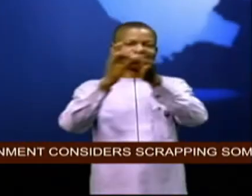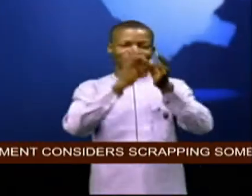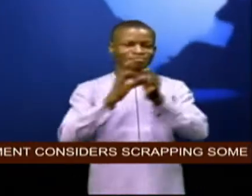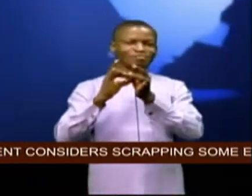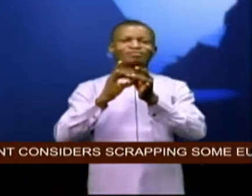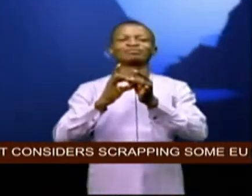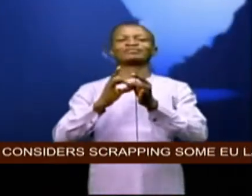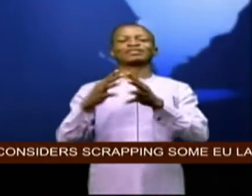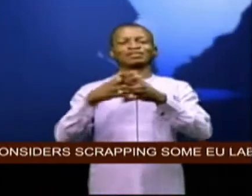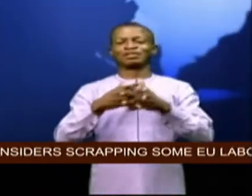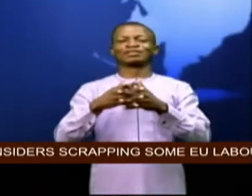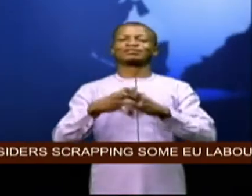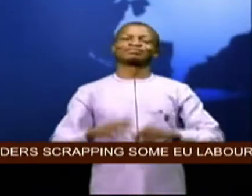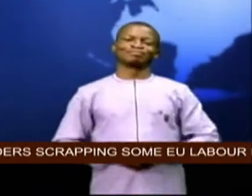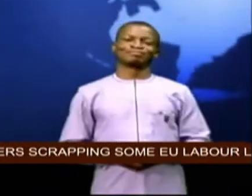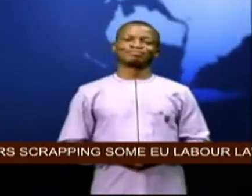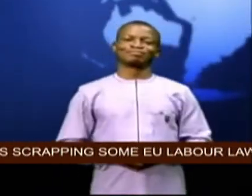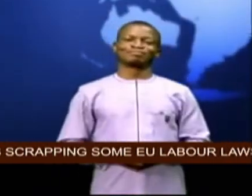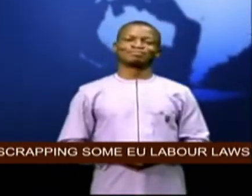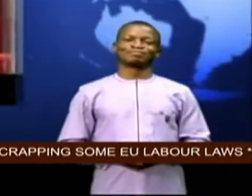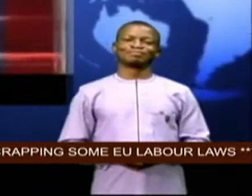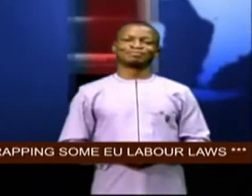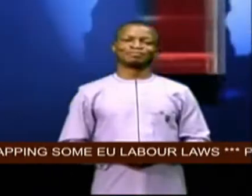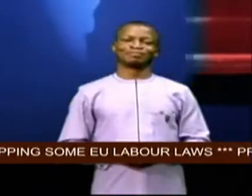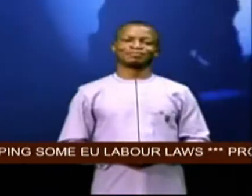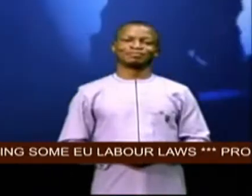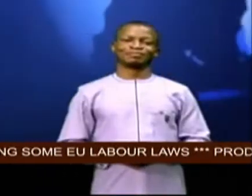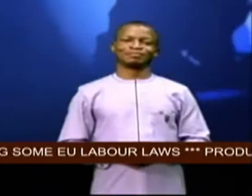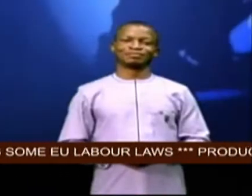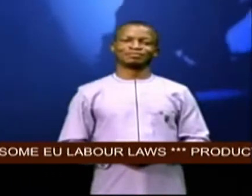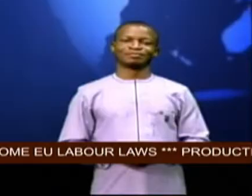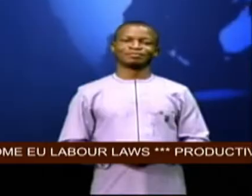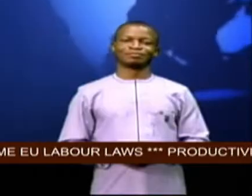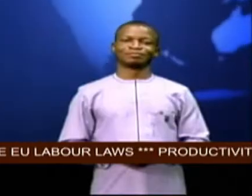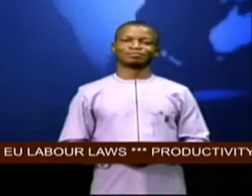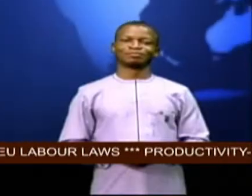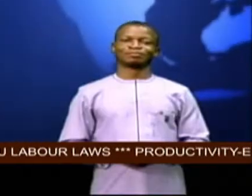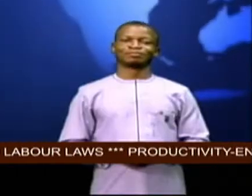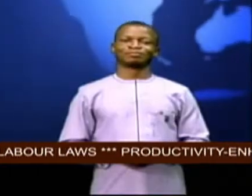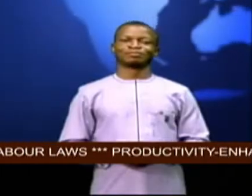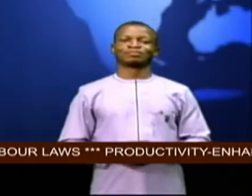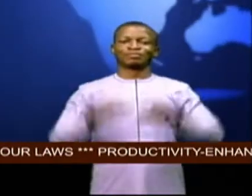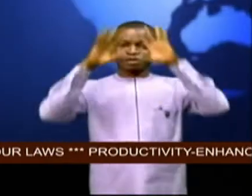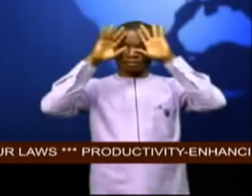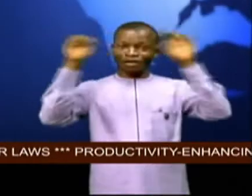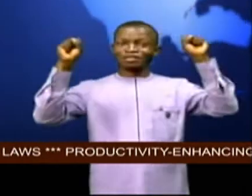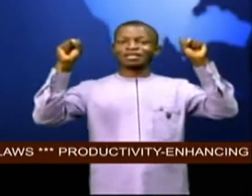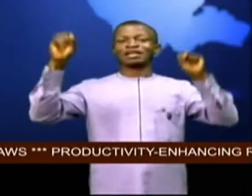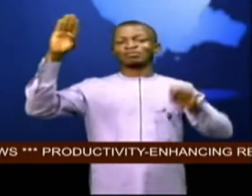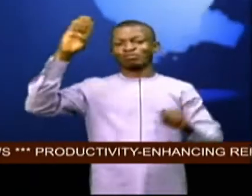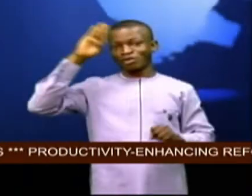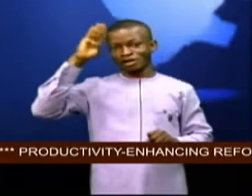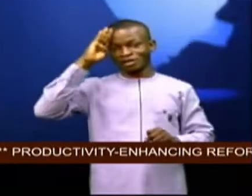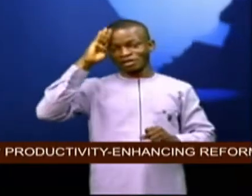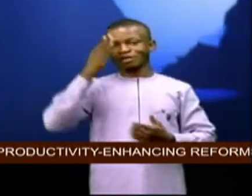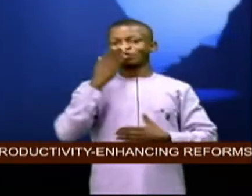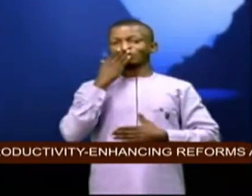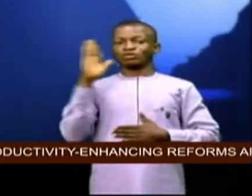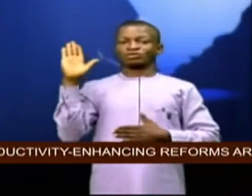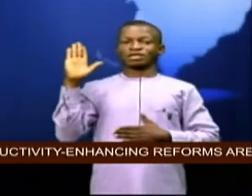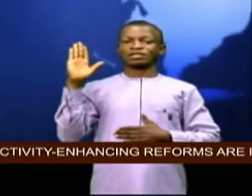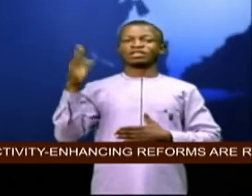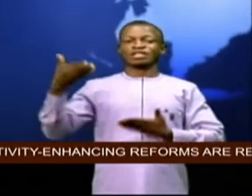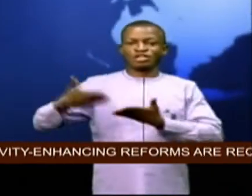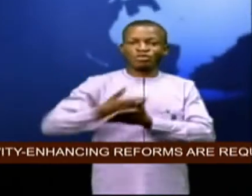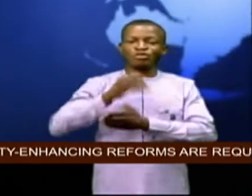president muhammadu buhari swears in newly